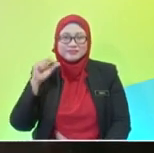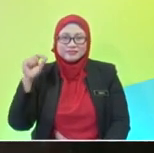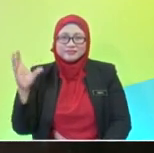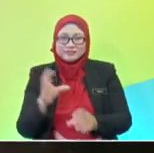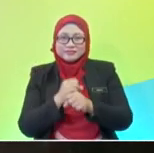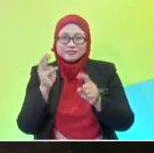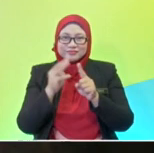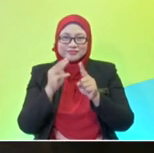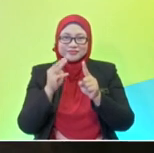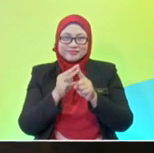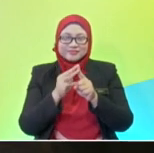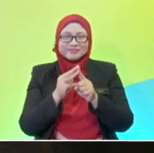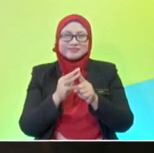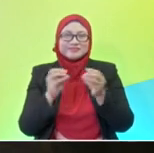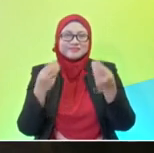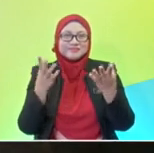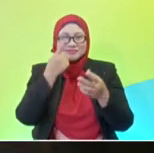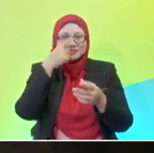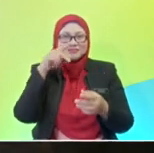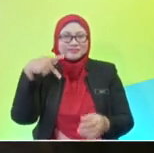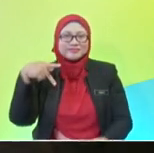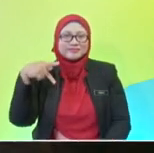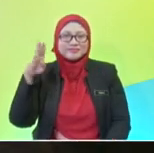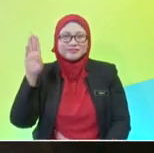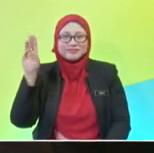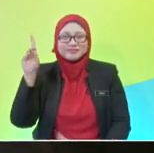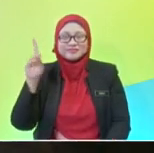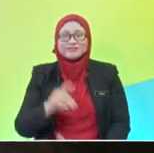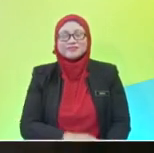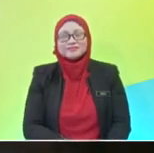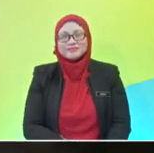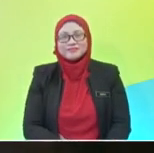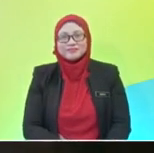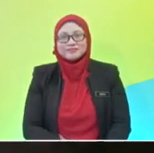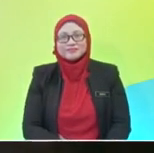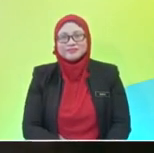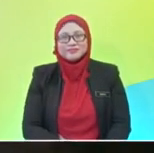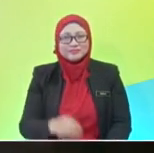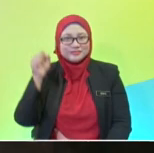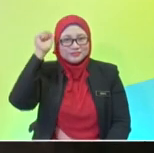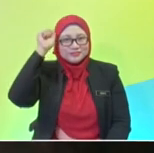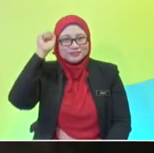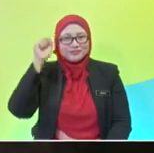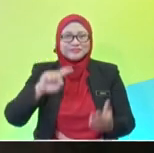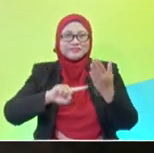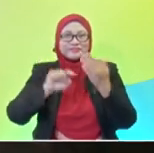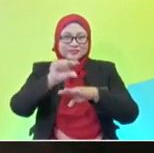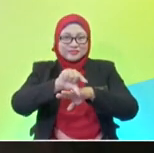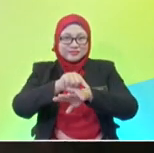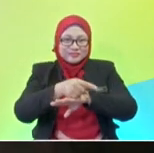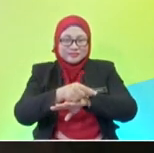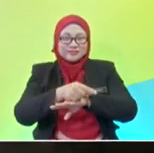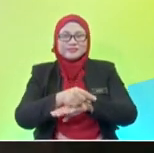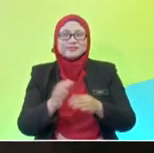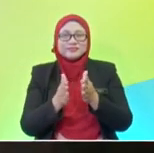was you. All right. Next. as you can see, Shafiqah has used the word biggest. Okay, we have